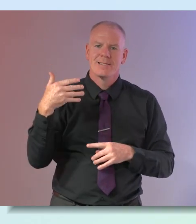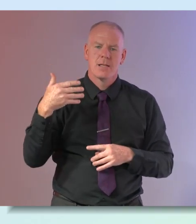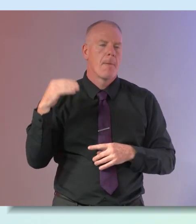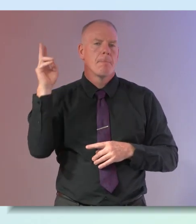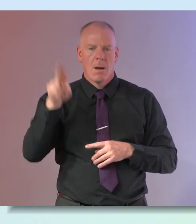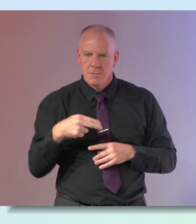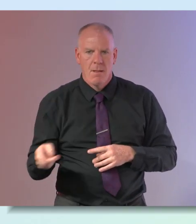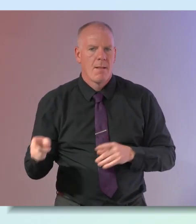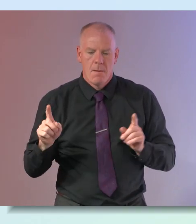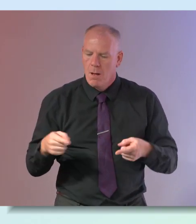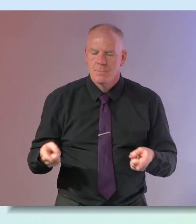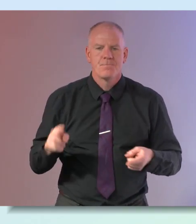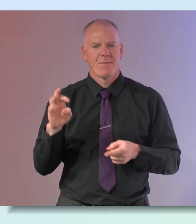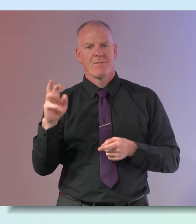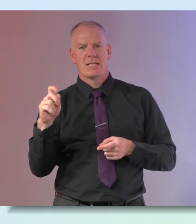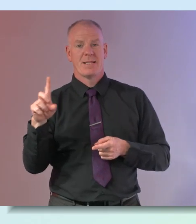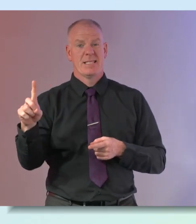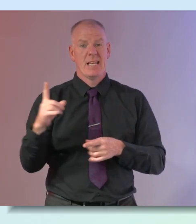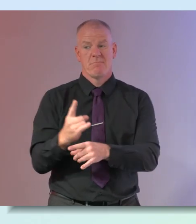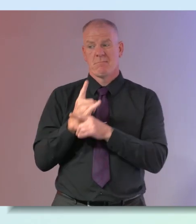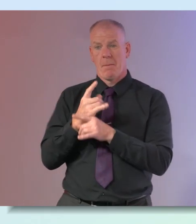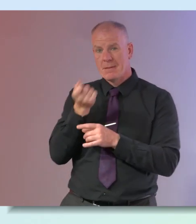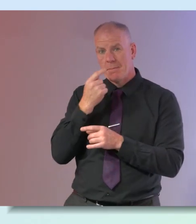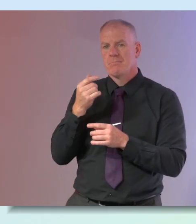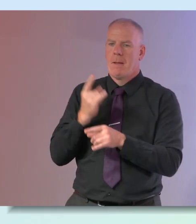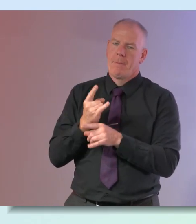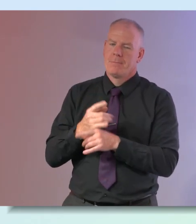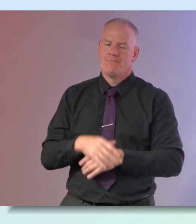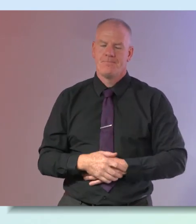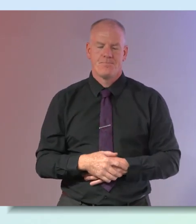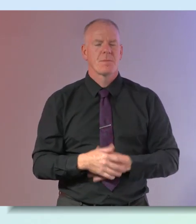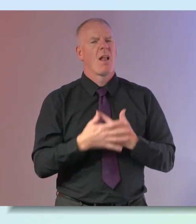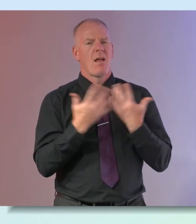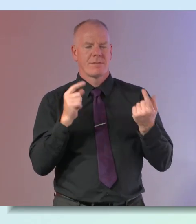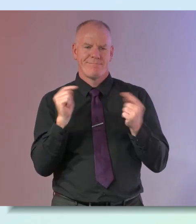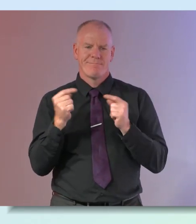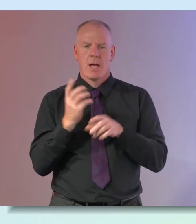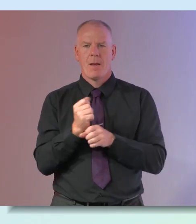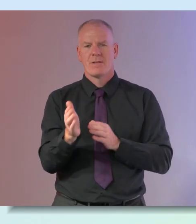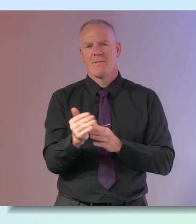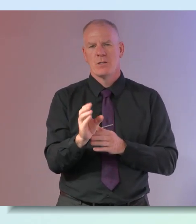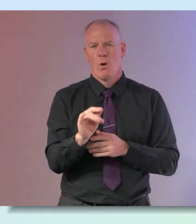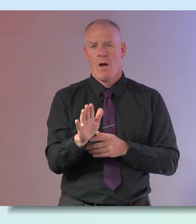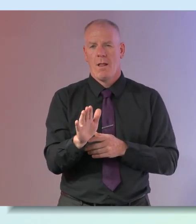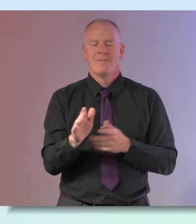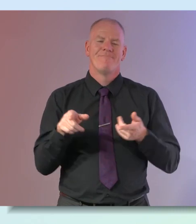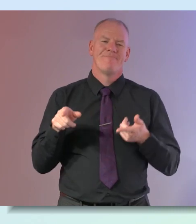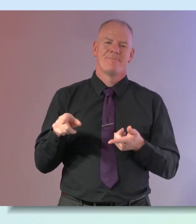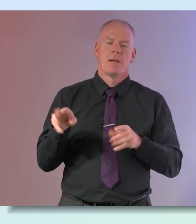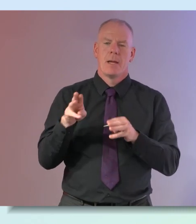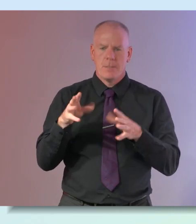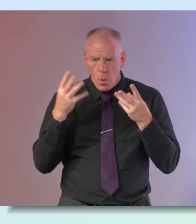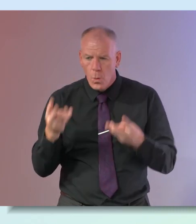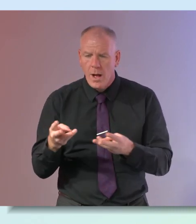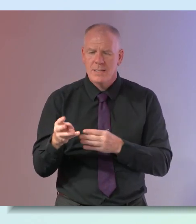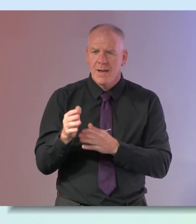so taking a vitamin d supplement is well evidenced and there's a lot of controversy on the fish oil supplement so people are quite keen